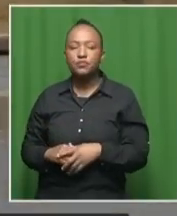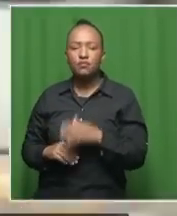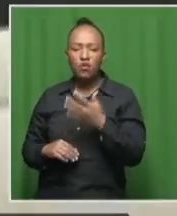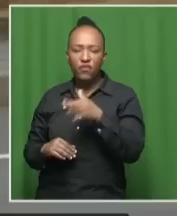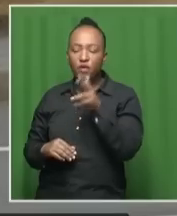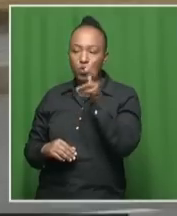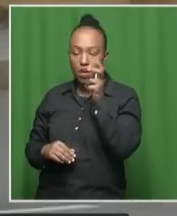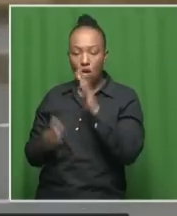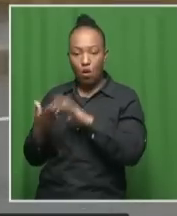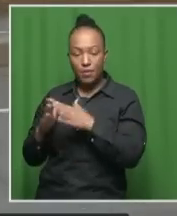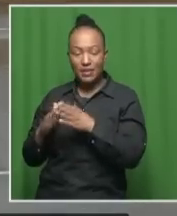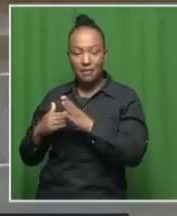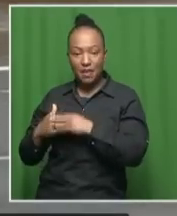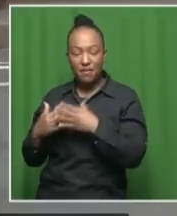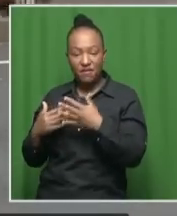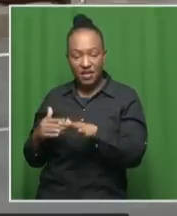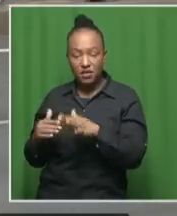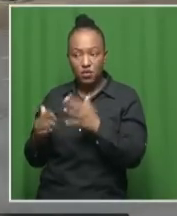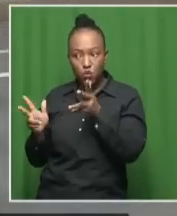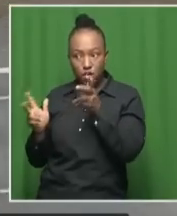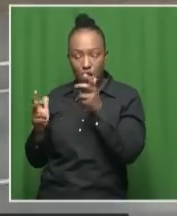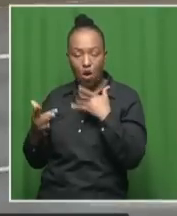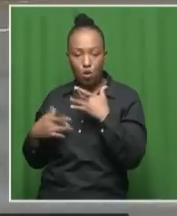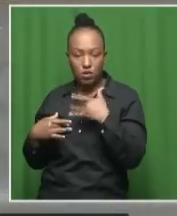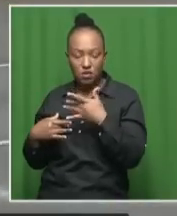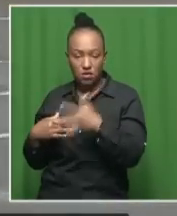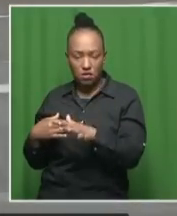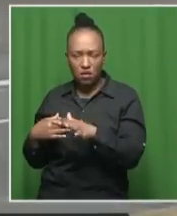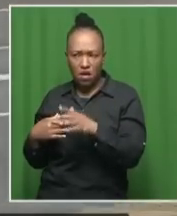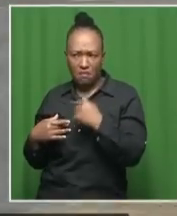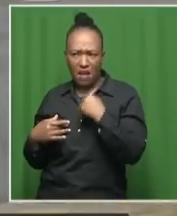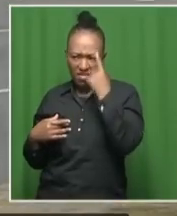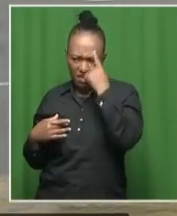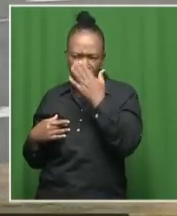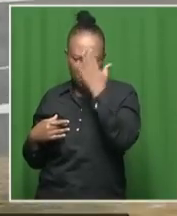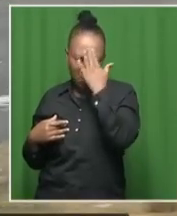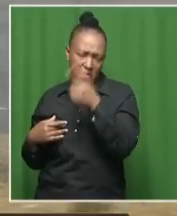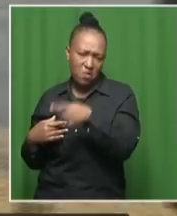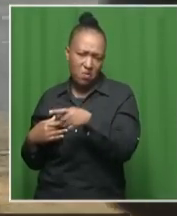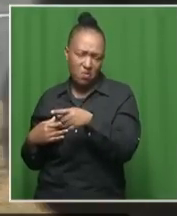members, you've heard their concerns. But I would imagine you know about this.